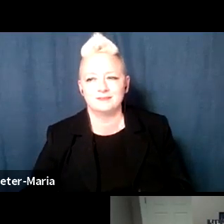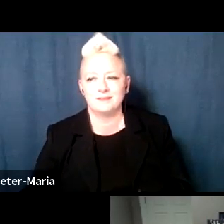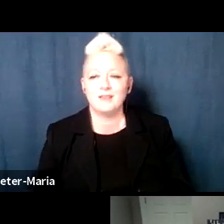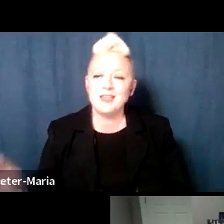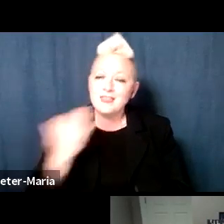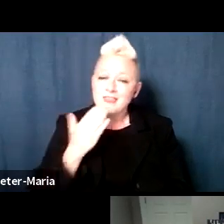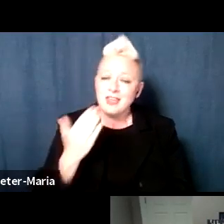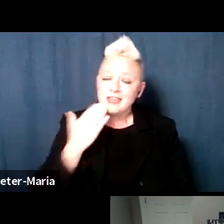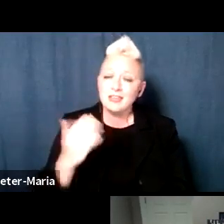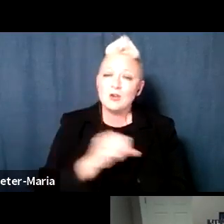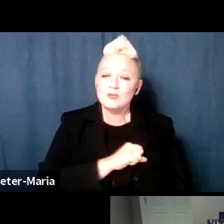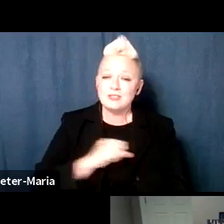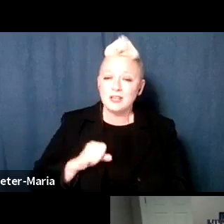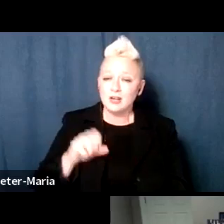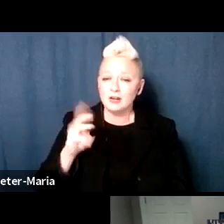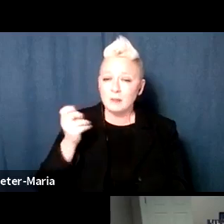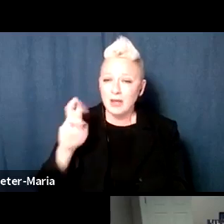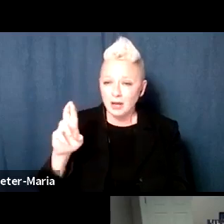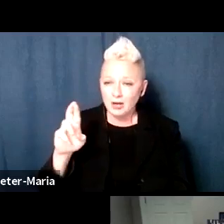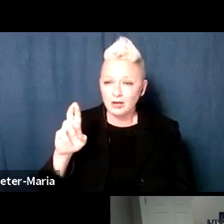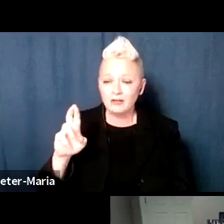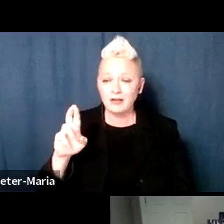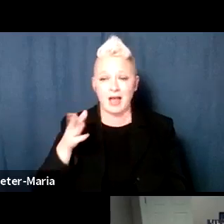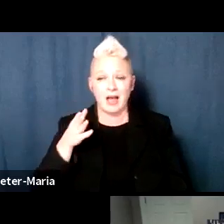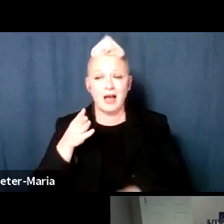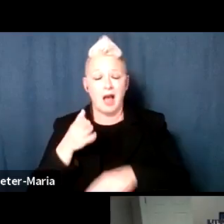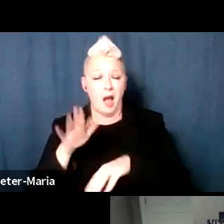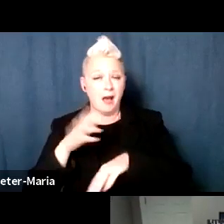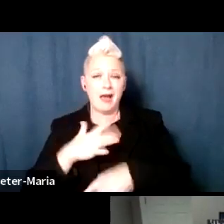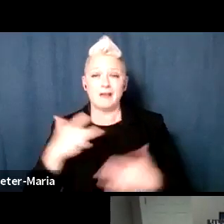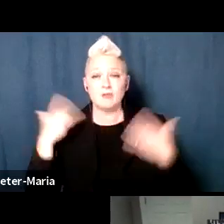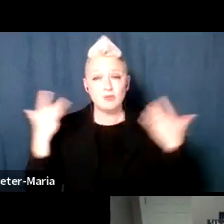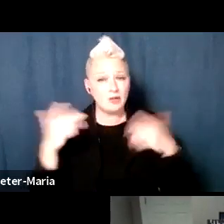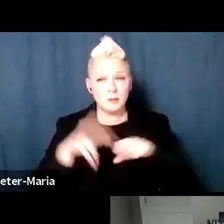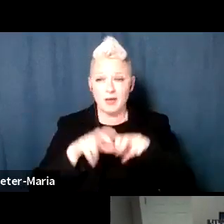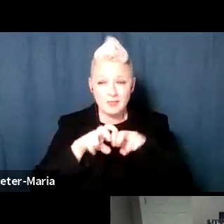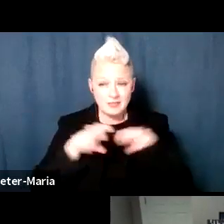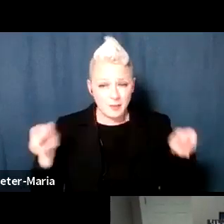honored to be on the panel with DA Rocha and Tejas.